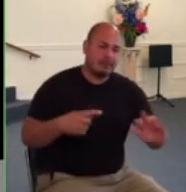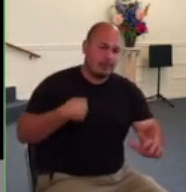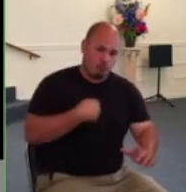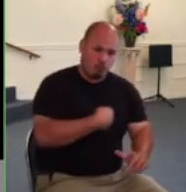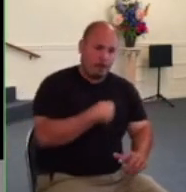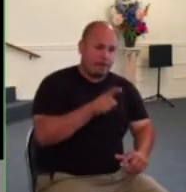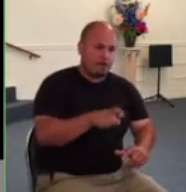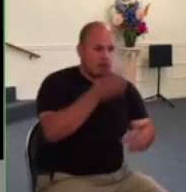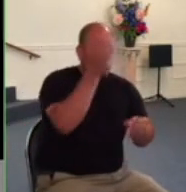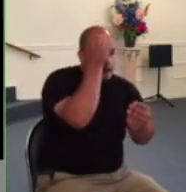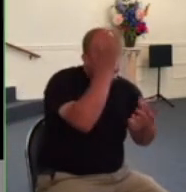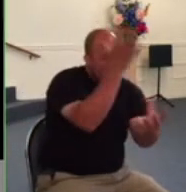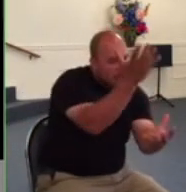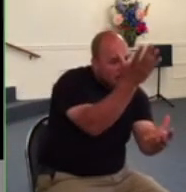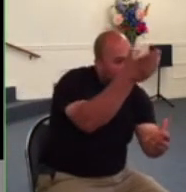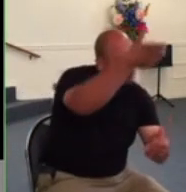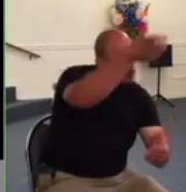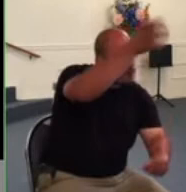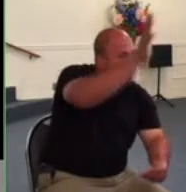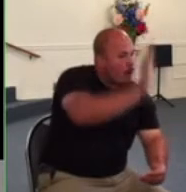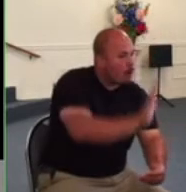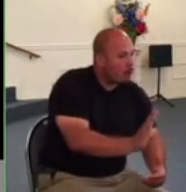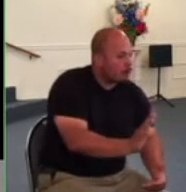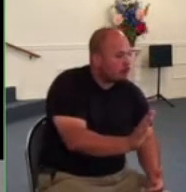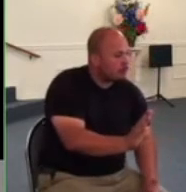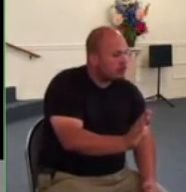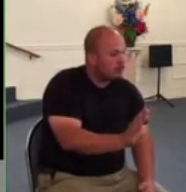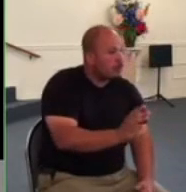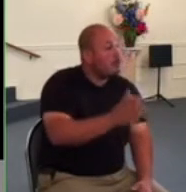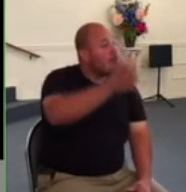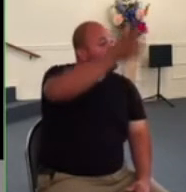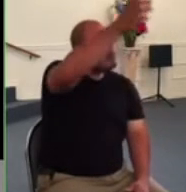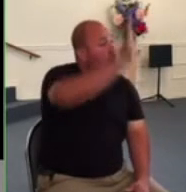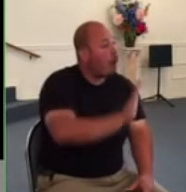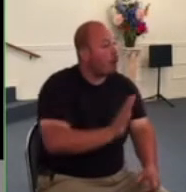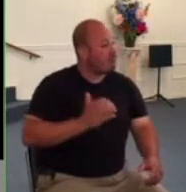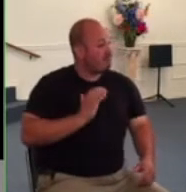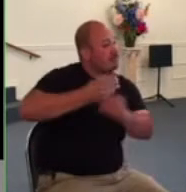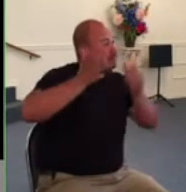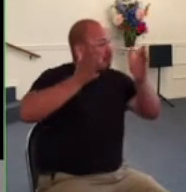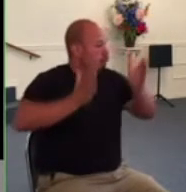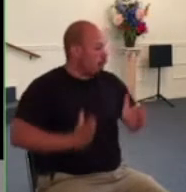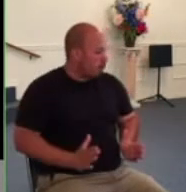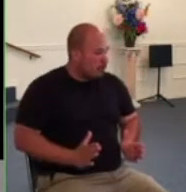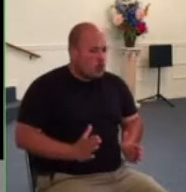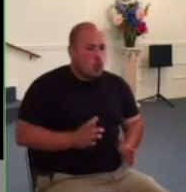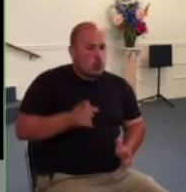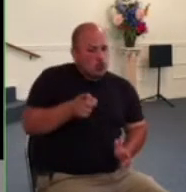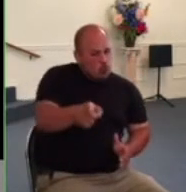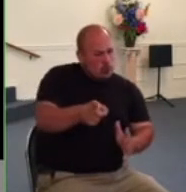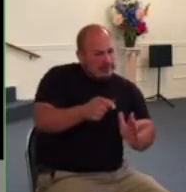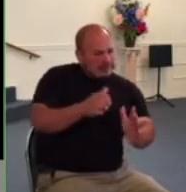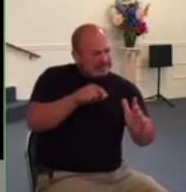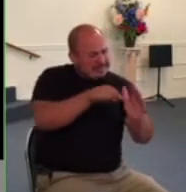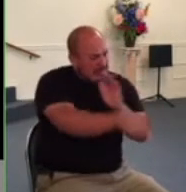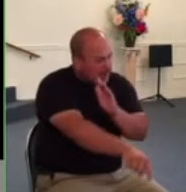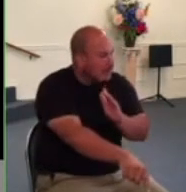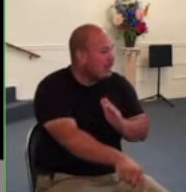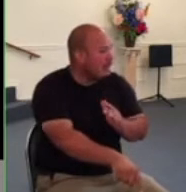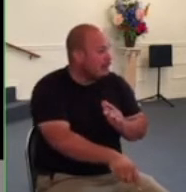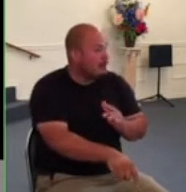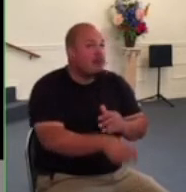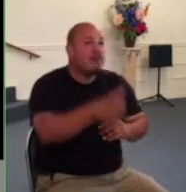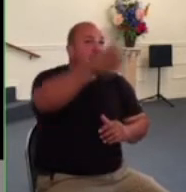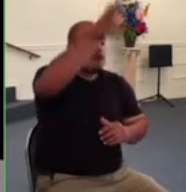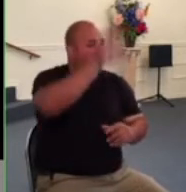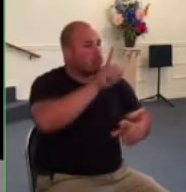the god of our ancestors raised jesus from the dead whom you killed by hanging him on the cross god exalted him to